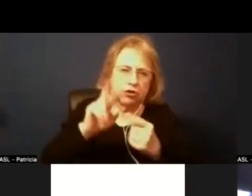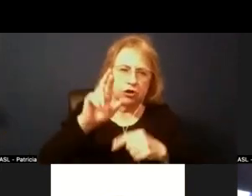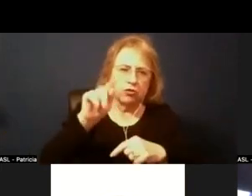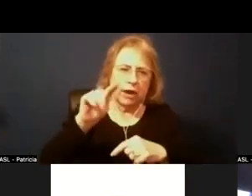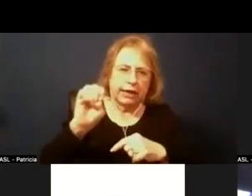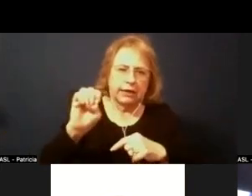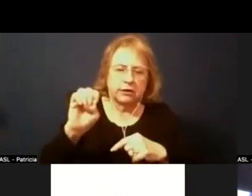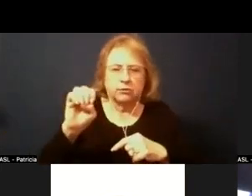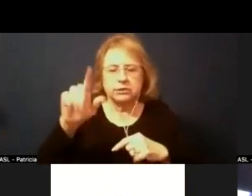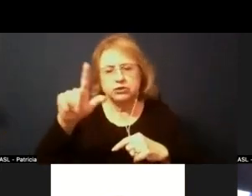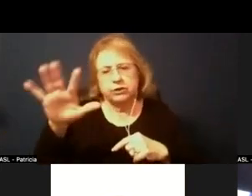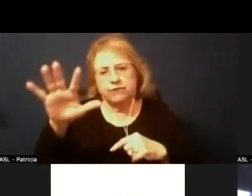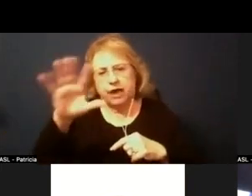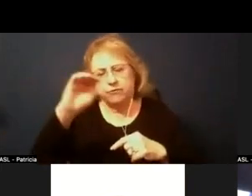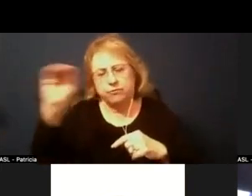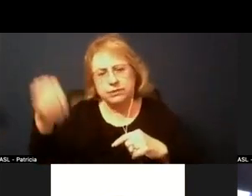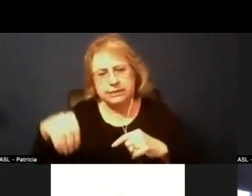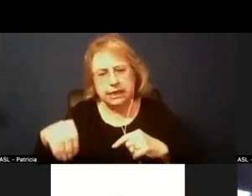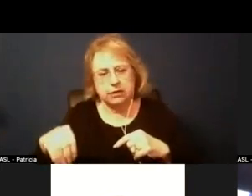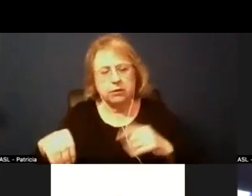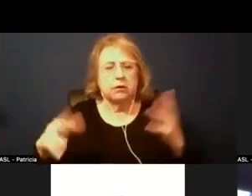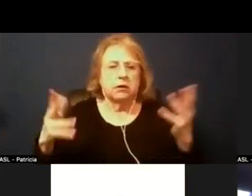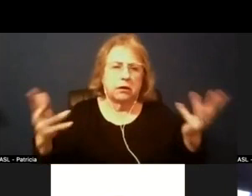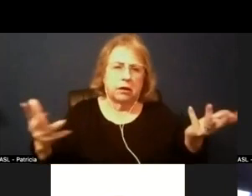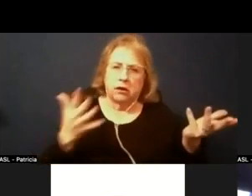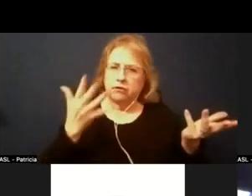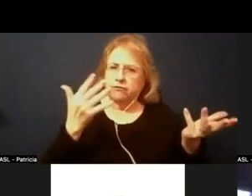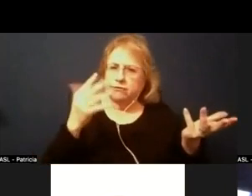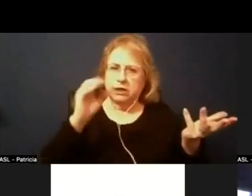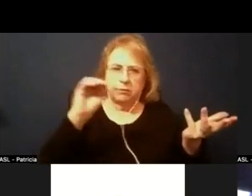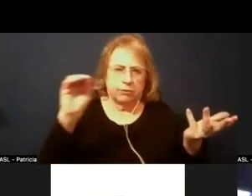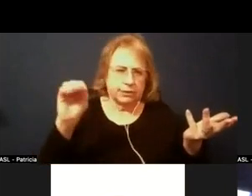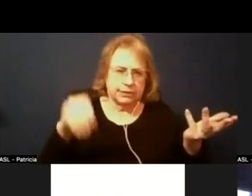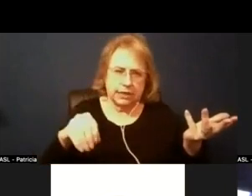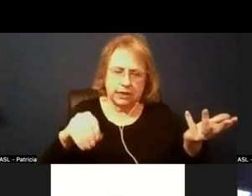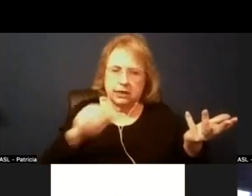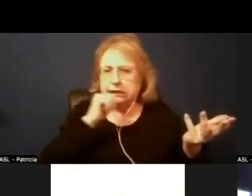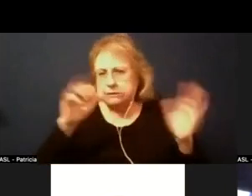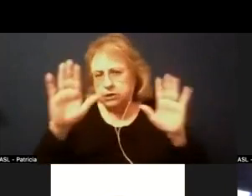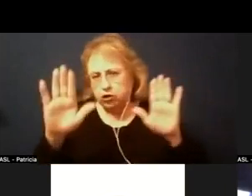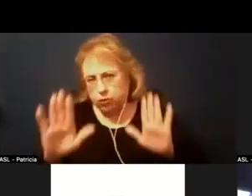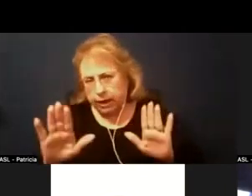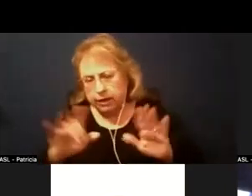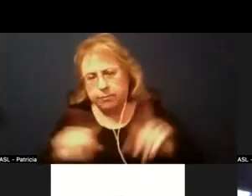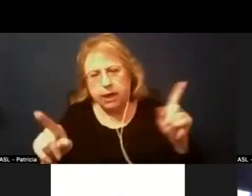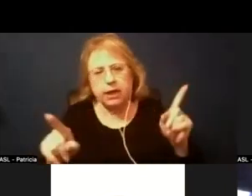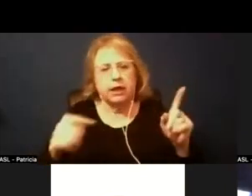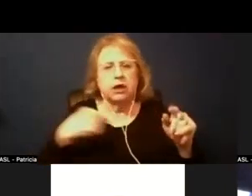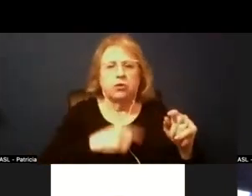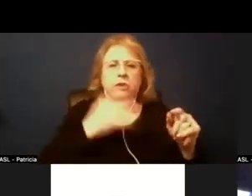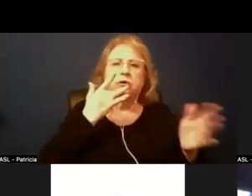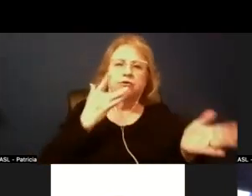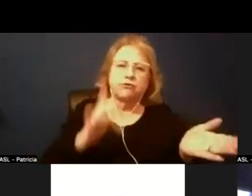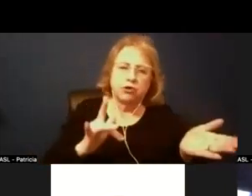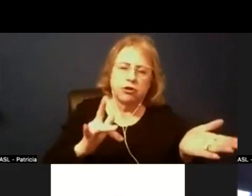percent um so the fact that you know i mean 15 isn't you know great but um we're fortunate that